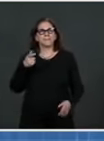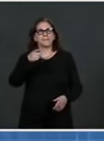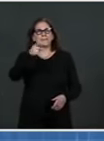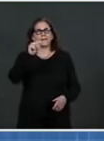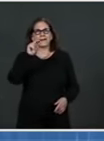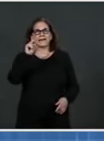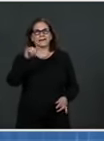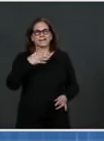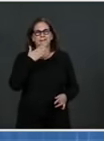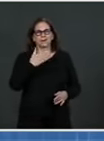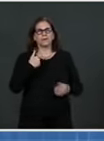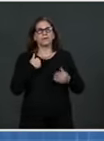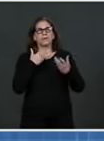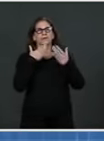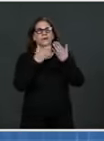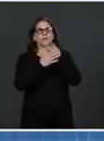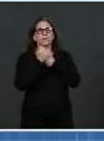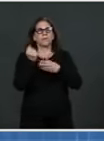Let's go to questions.